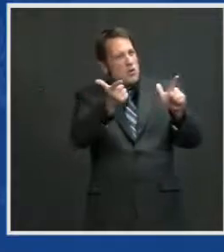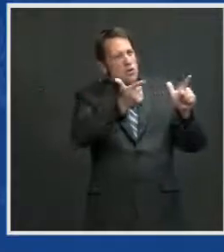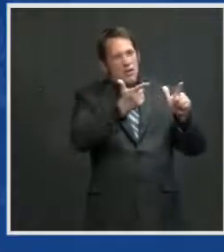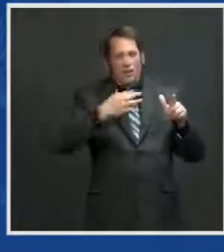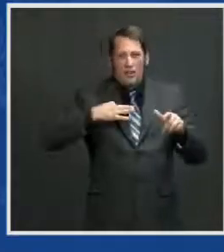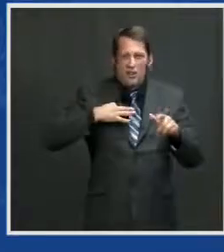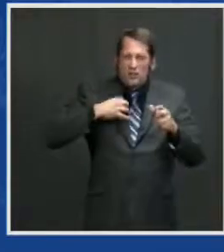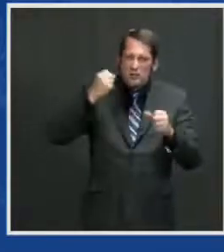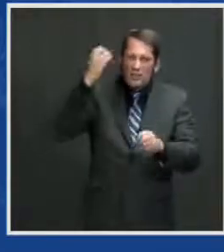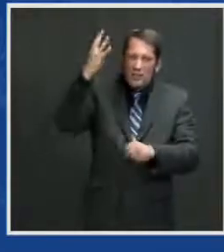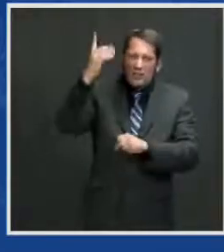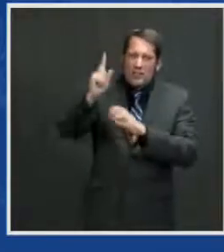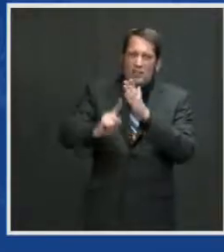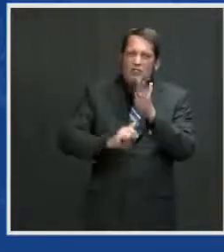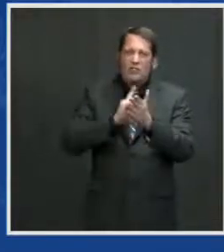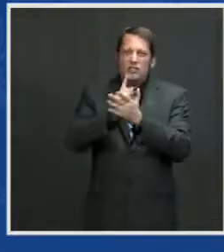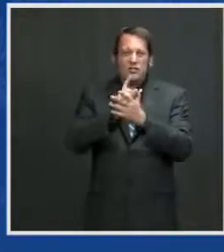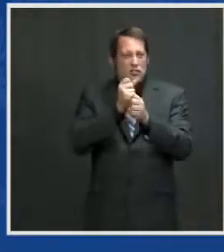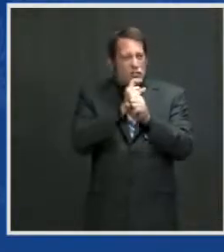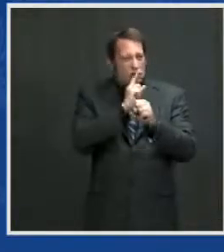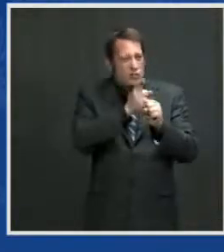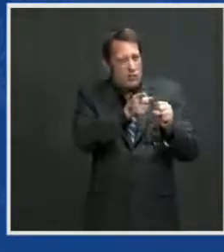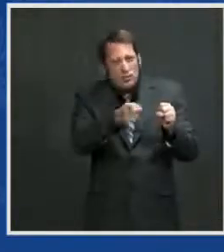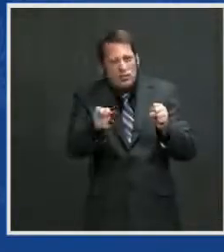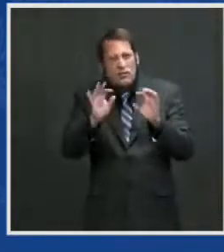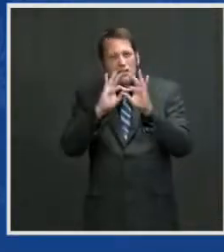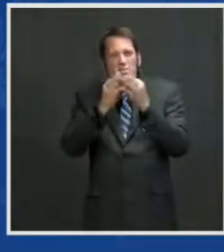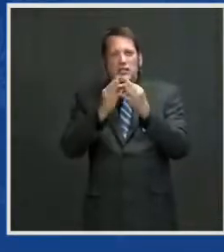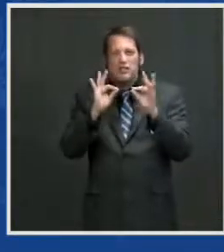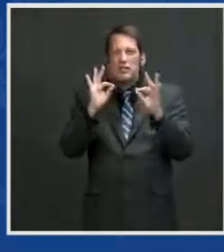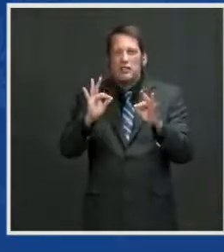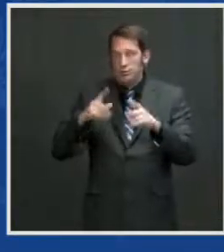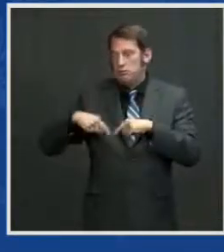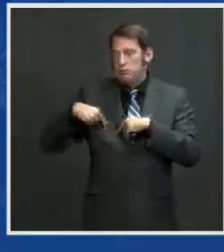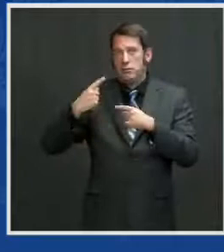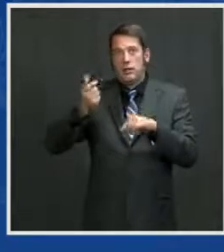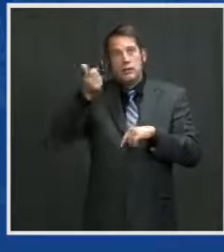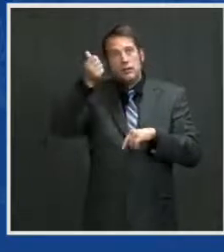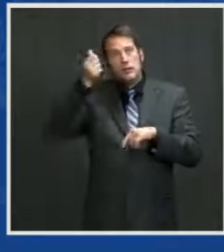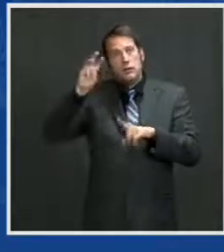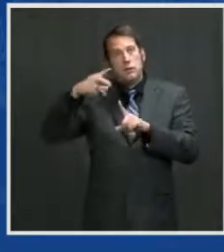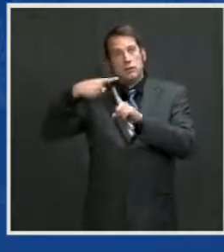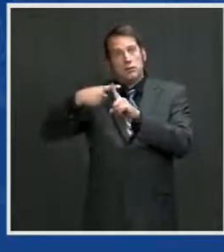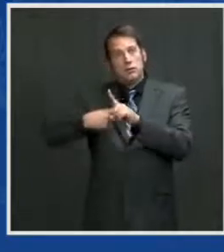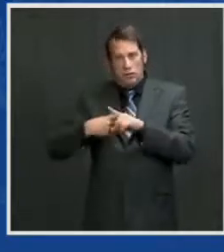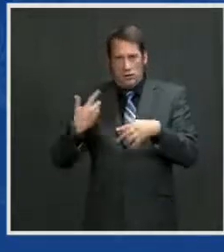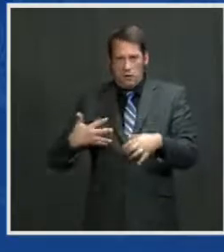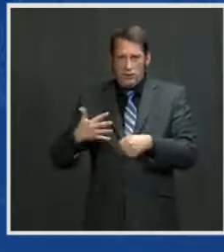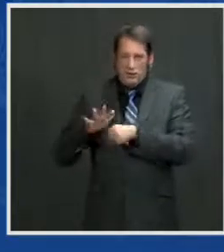months added a lot of new pressure. But all of you rose to the task together as one team,